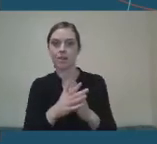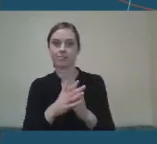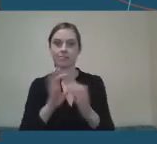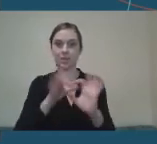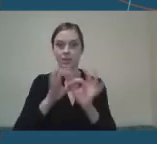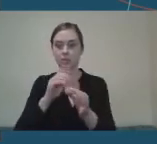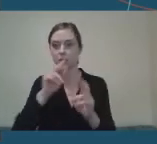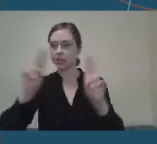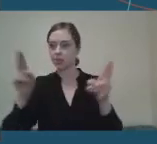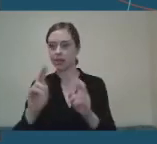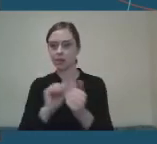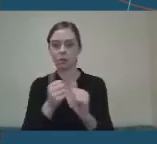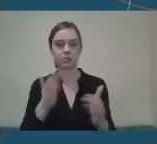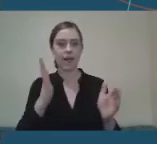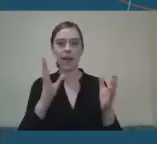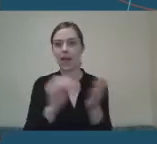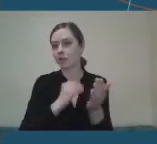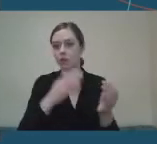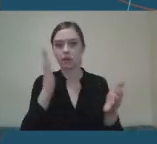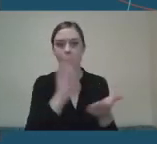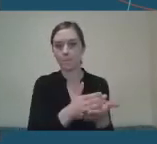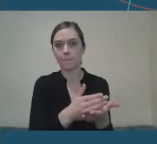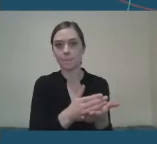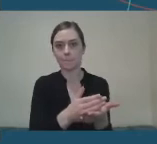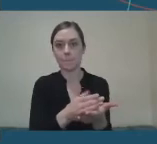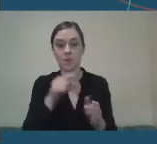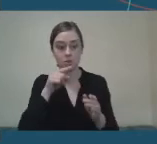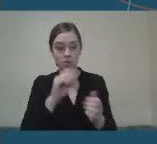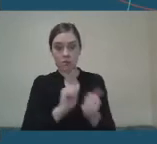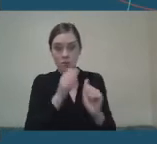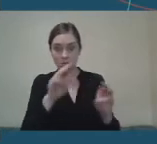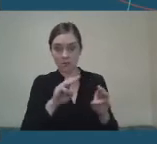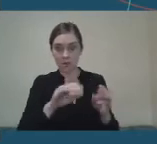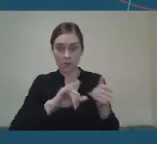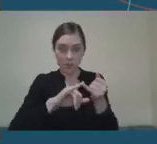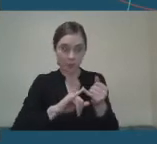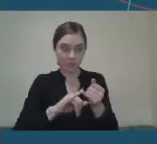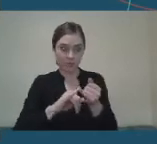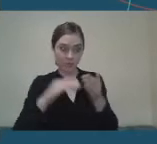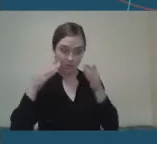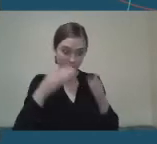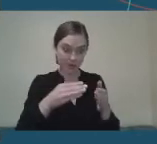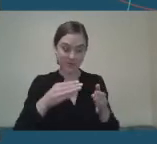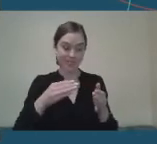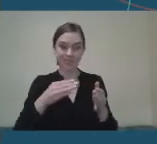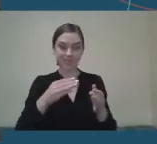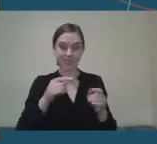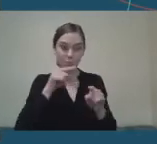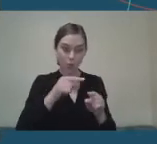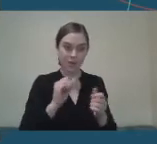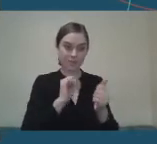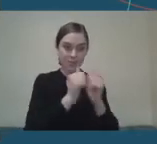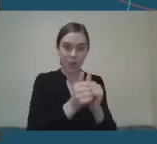And so for those athletes in particular who geared their lives literally towards this one major event,